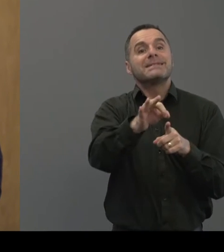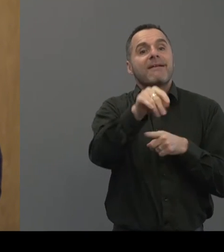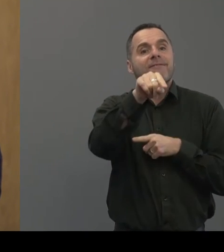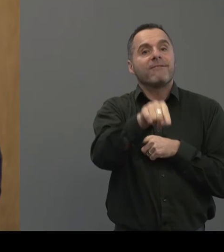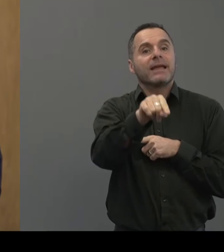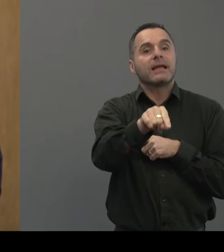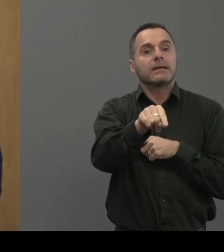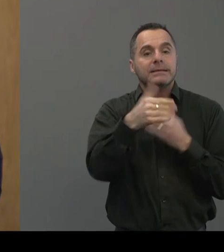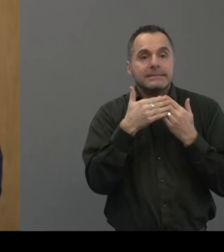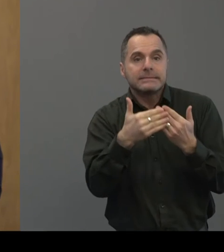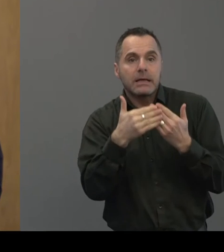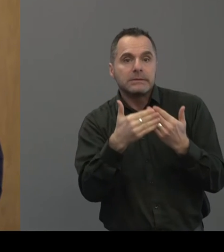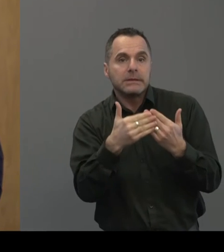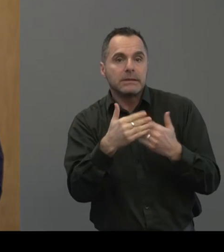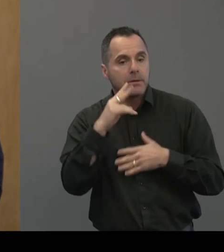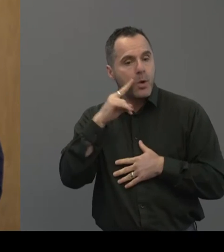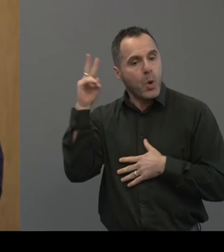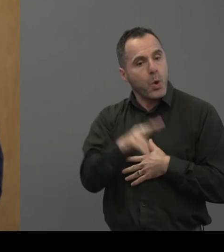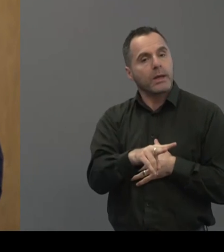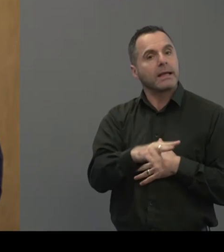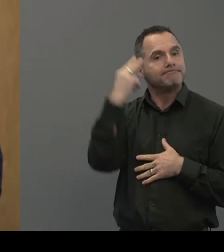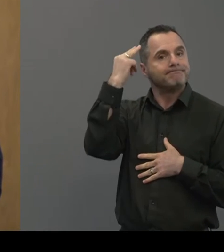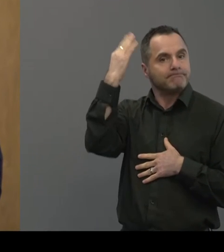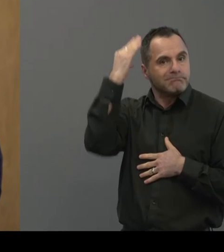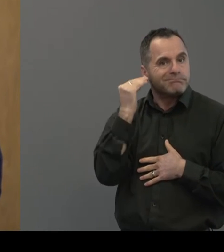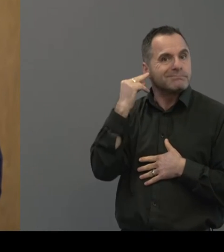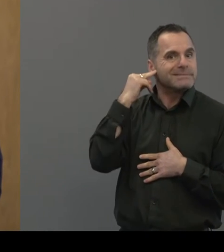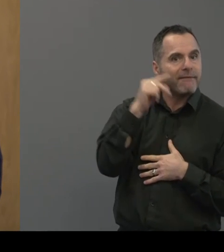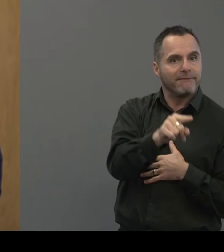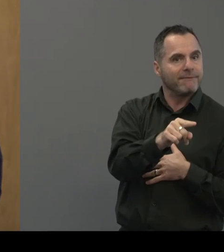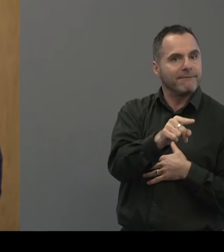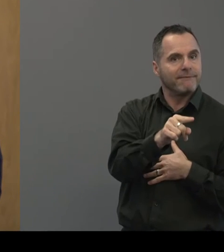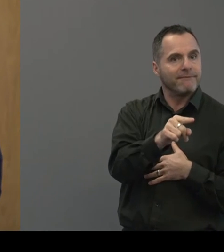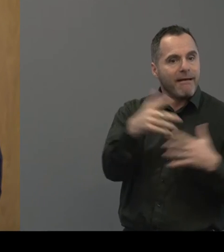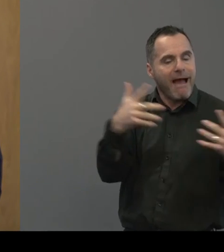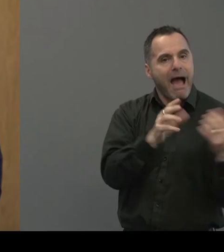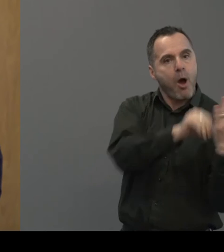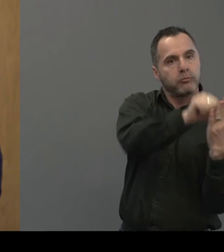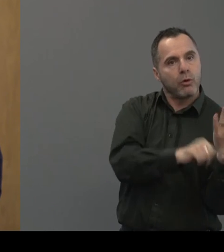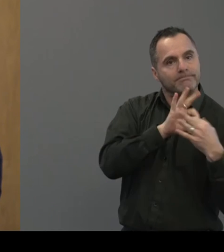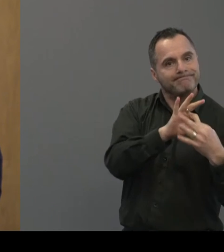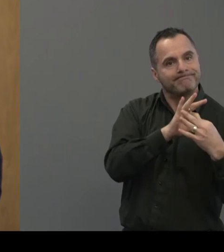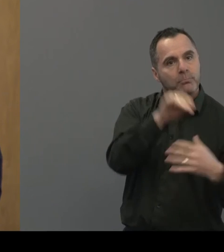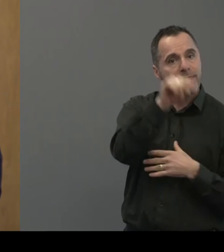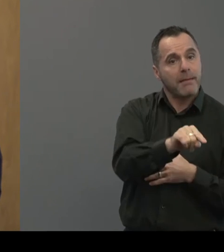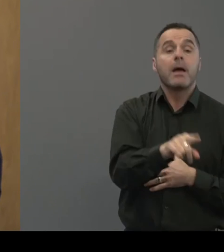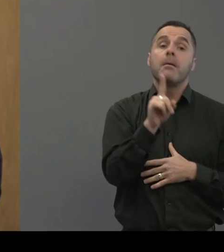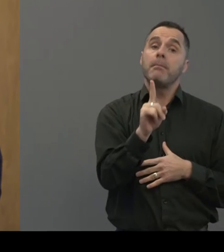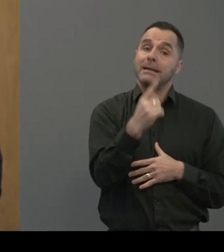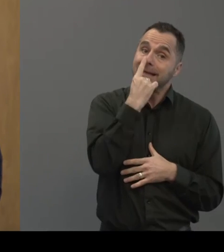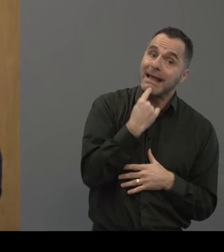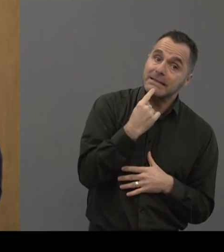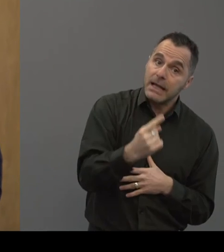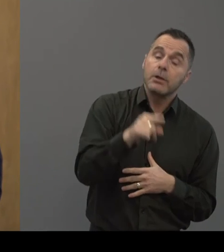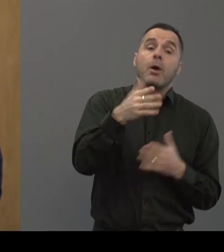specific study to look at those with hearing loss and then how the program works with them. But I will tell you, we've had